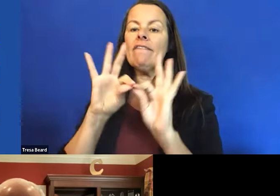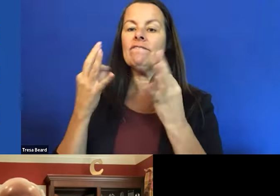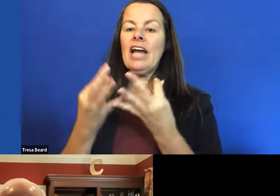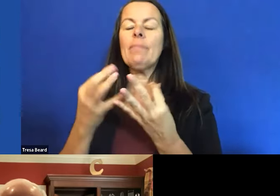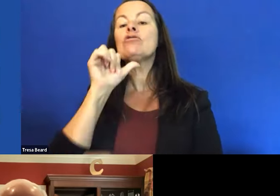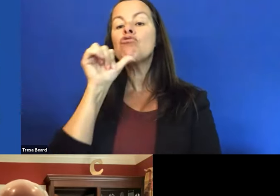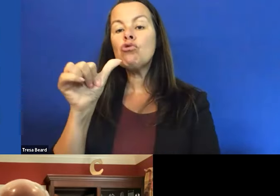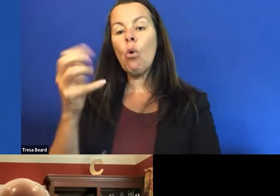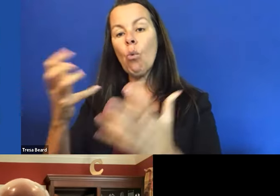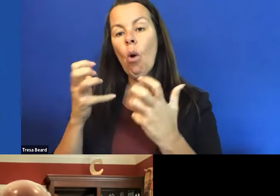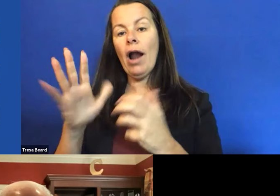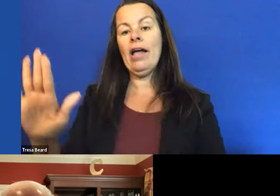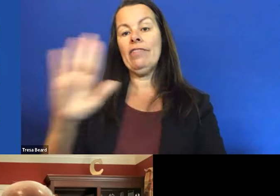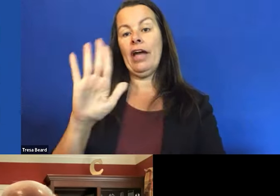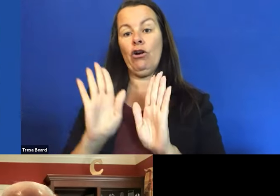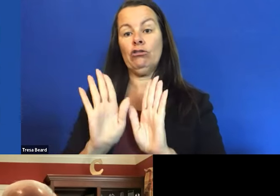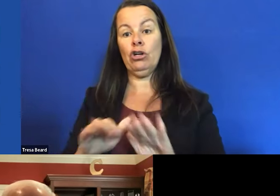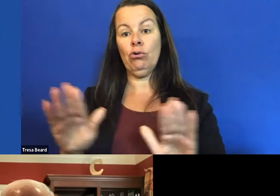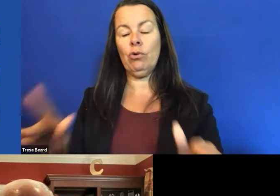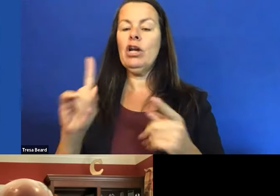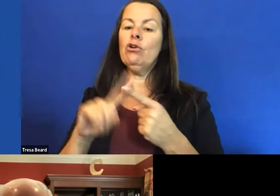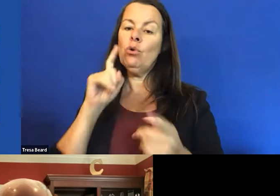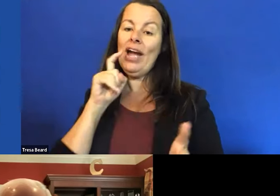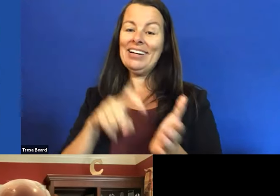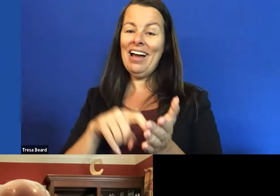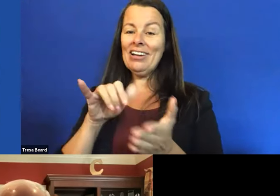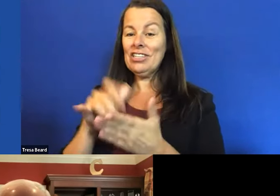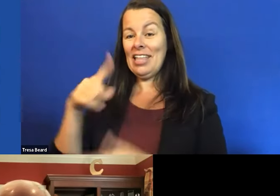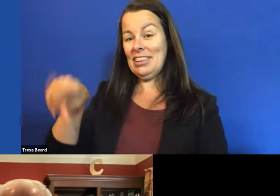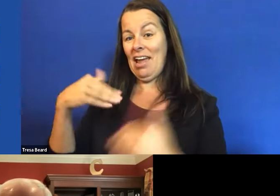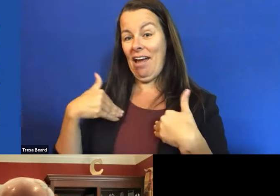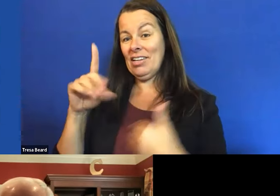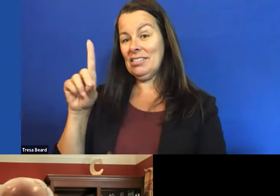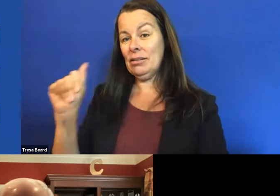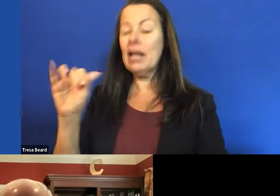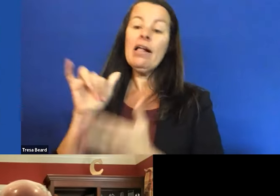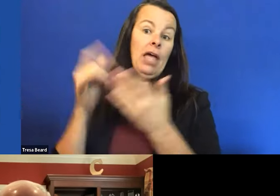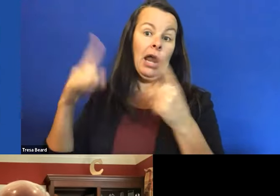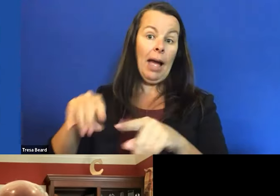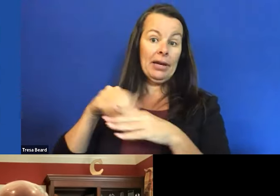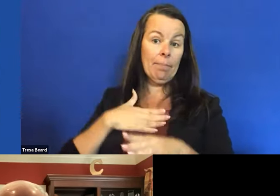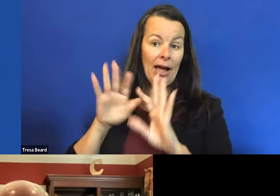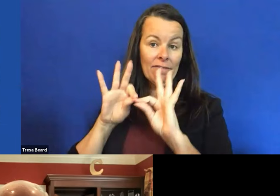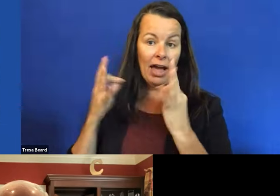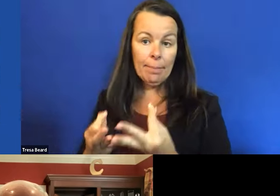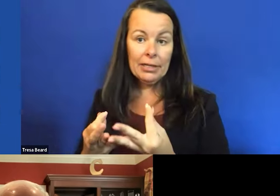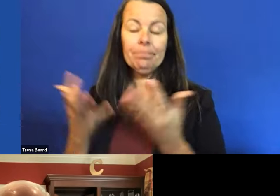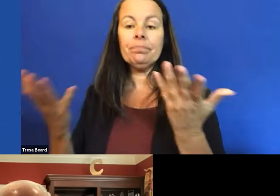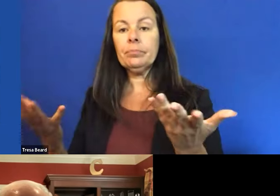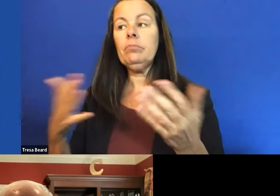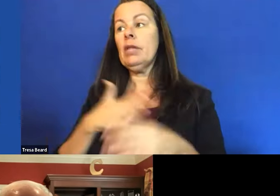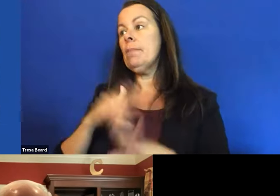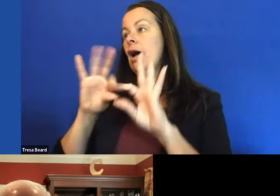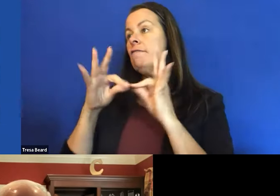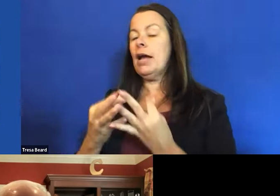their children to acknowledge that they have a disability. That happened in my family, where my family